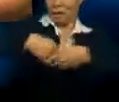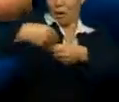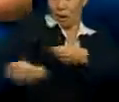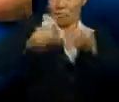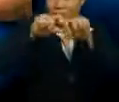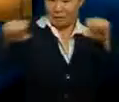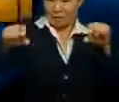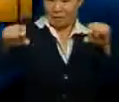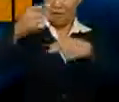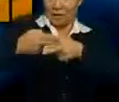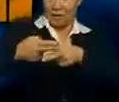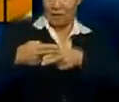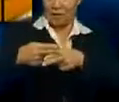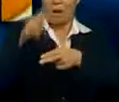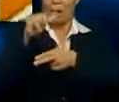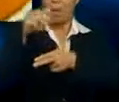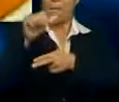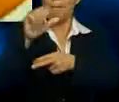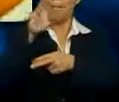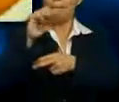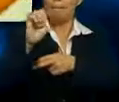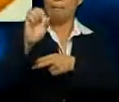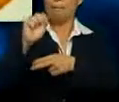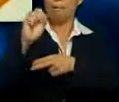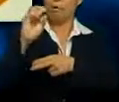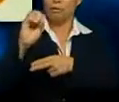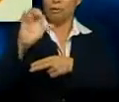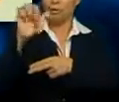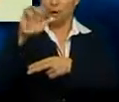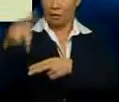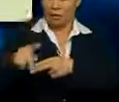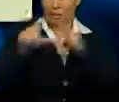is known as the mesocarp, the thickest and red layer.